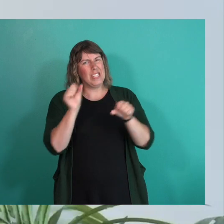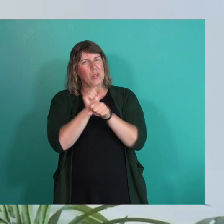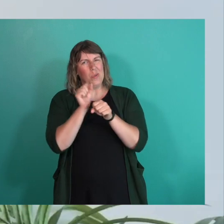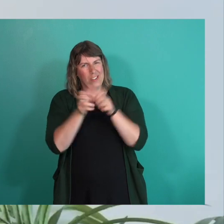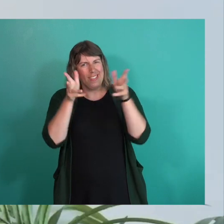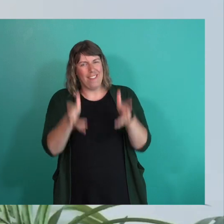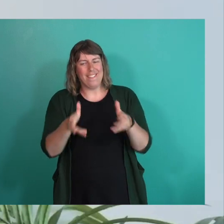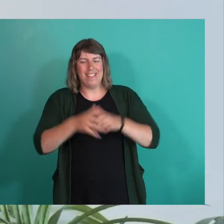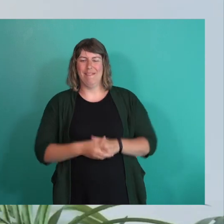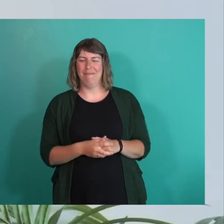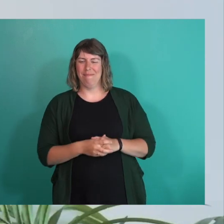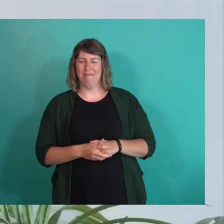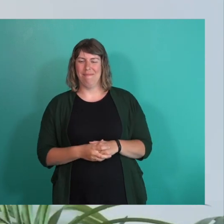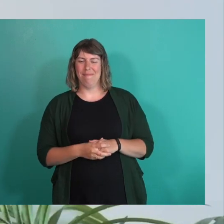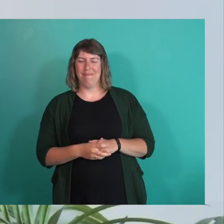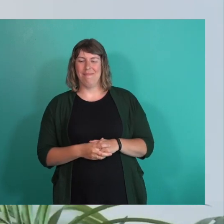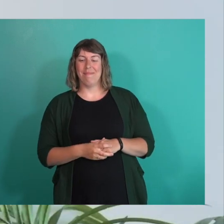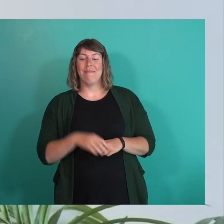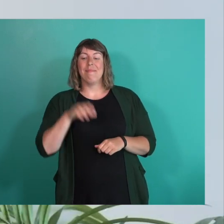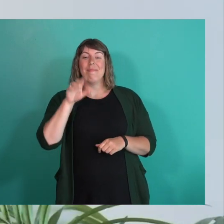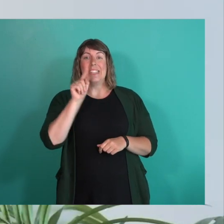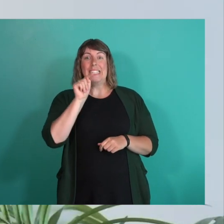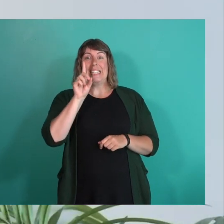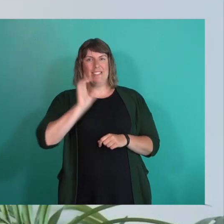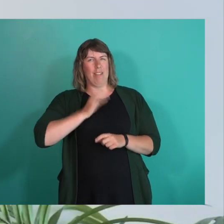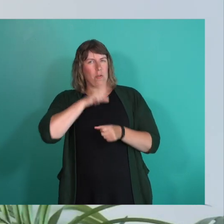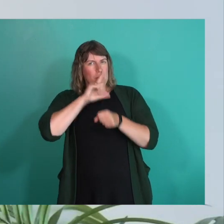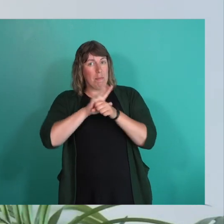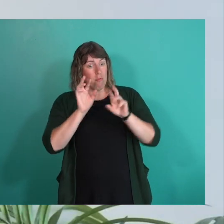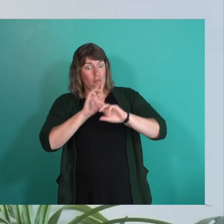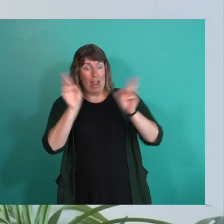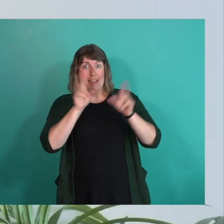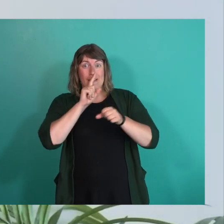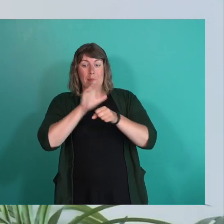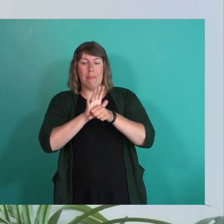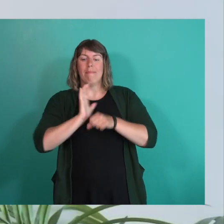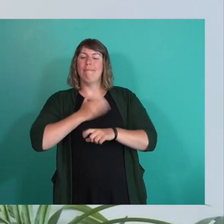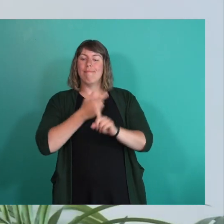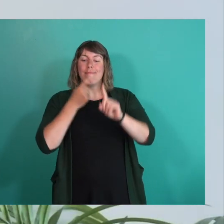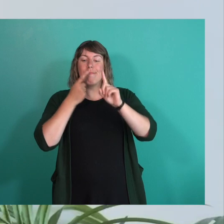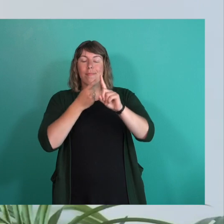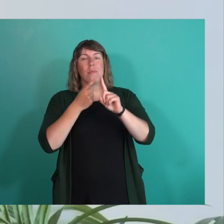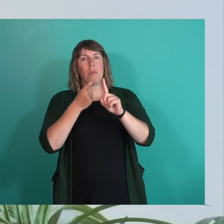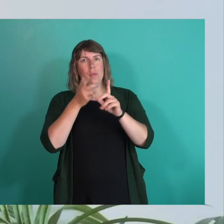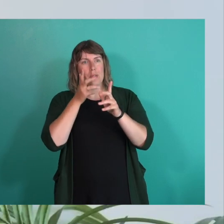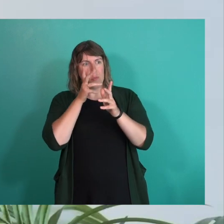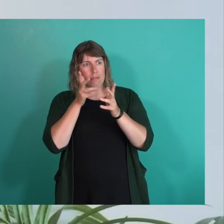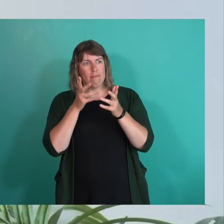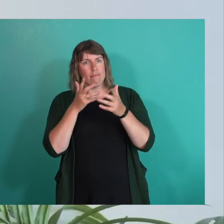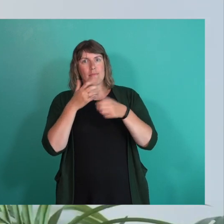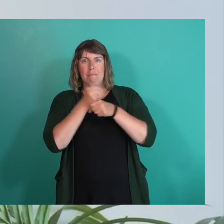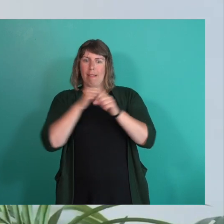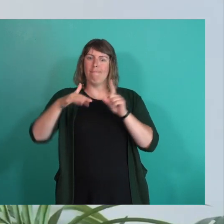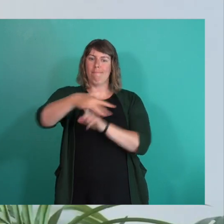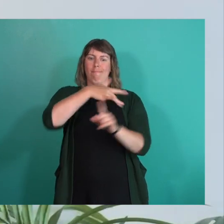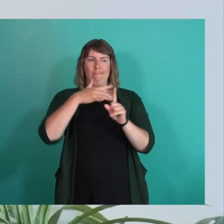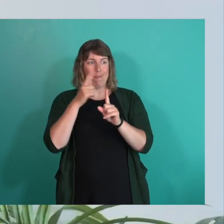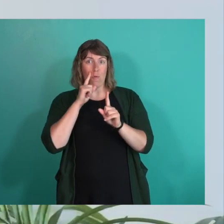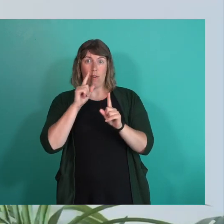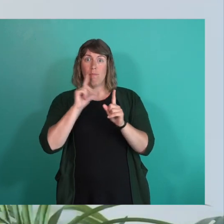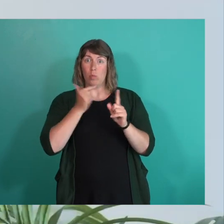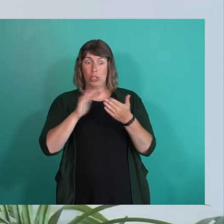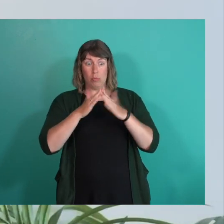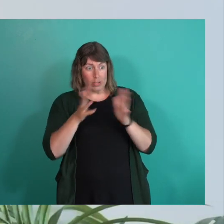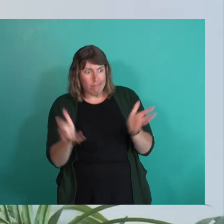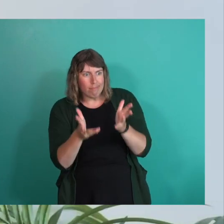work to do. Through the TD Ready commitment, our aim is to help create the conditions that members of the